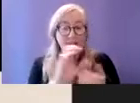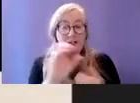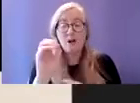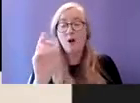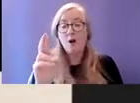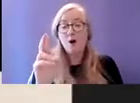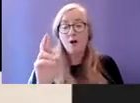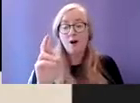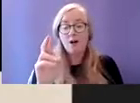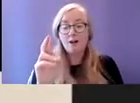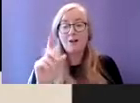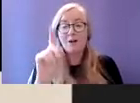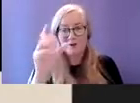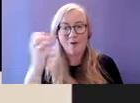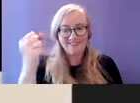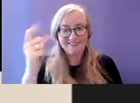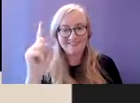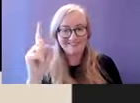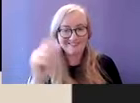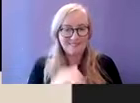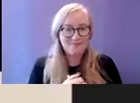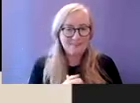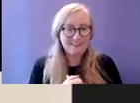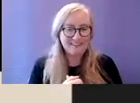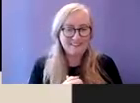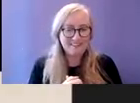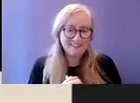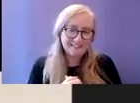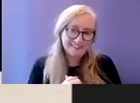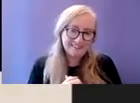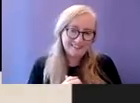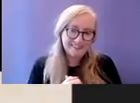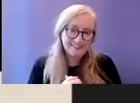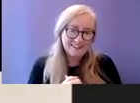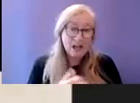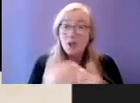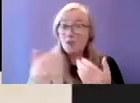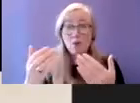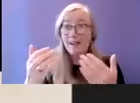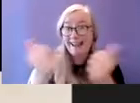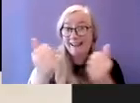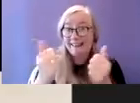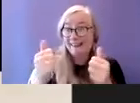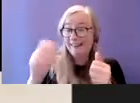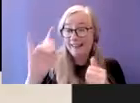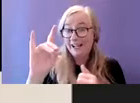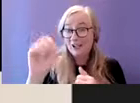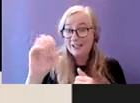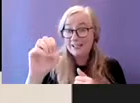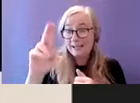whatever the HSE could provide to get the client to test for asparagus